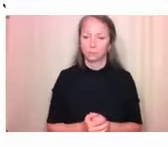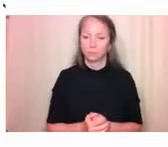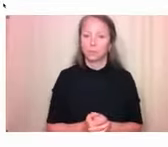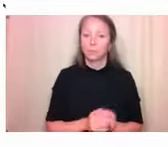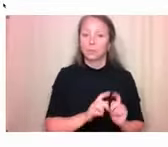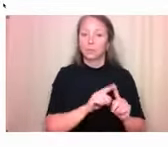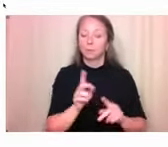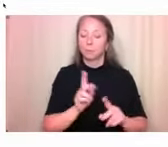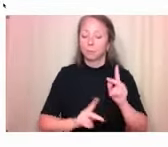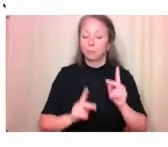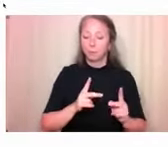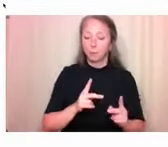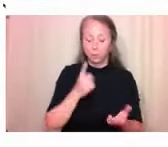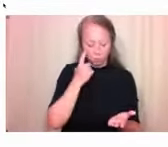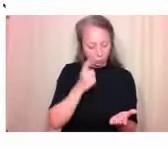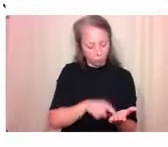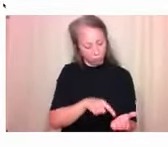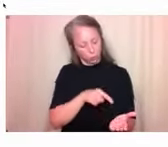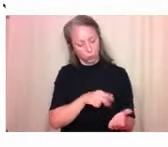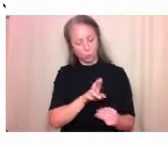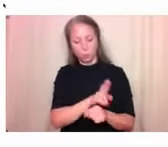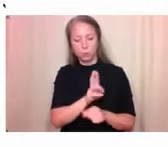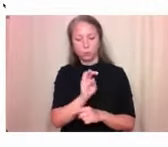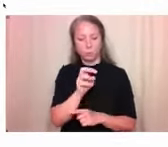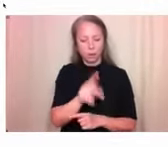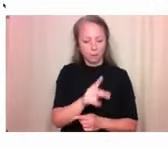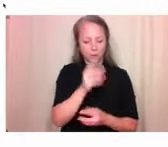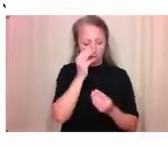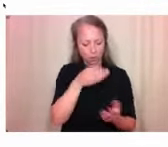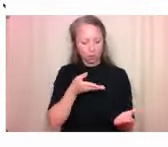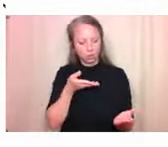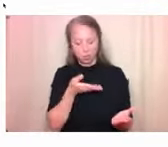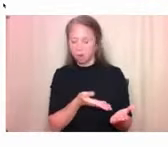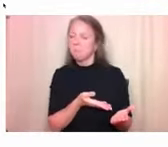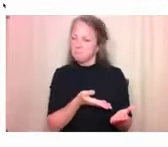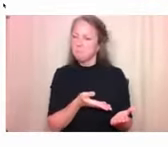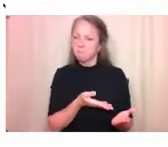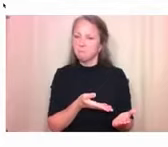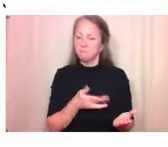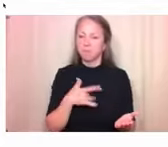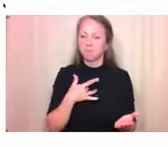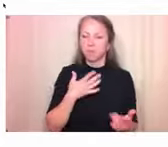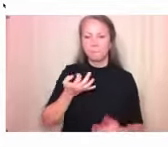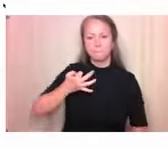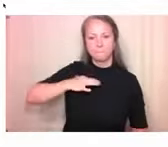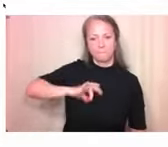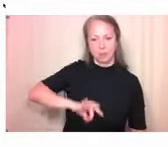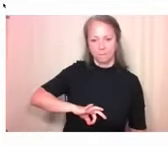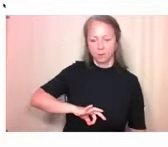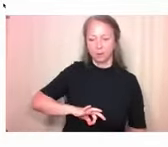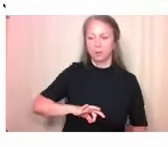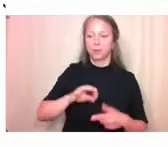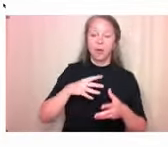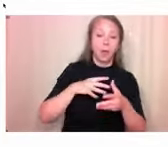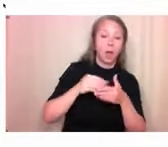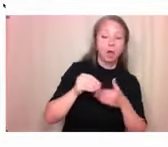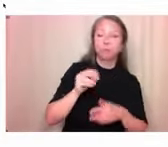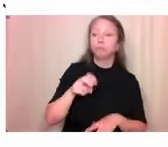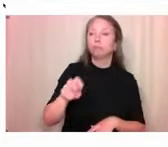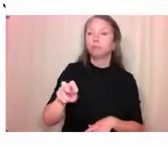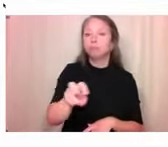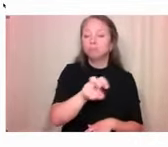will help them when navigating the built environment and getting an idea of what level of